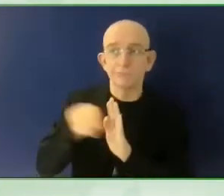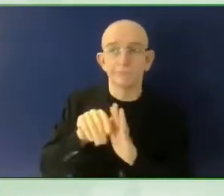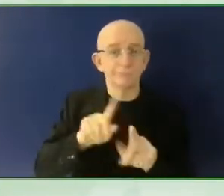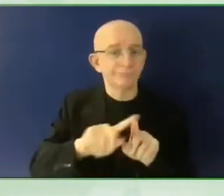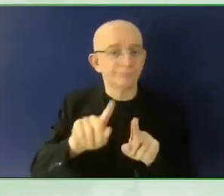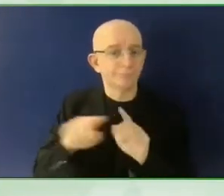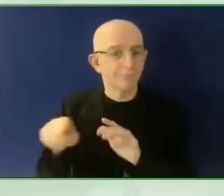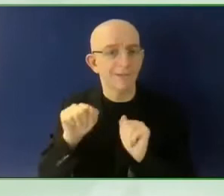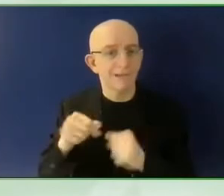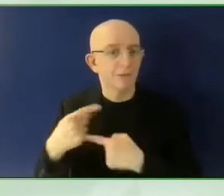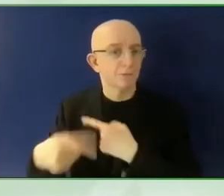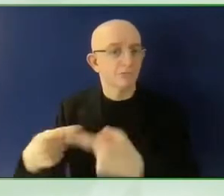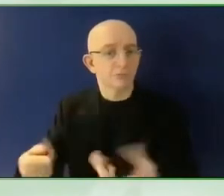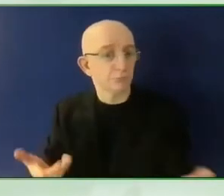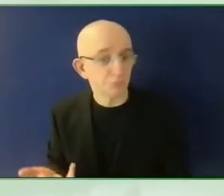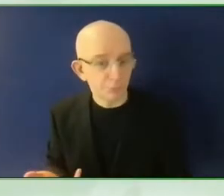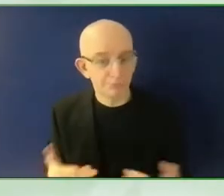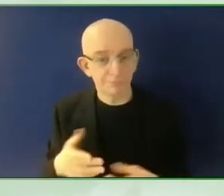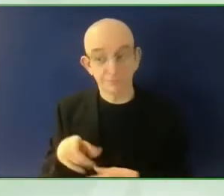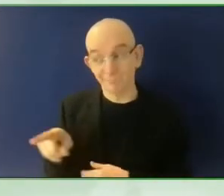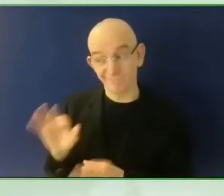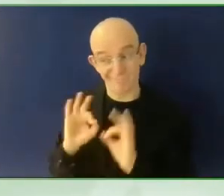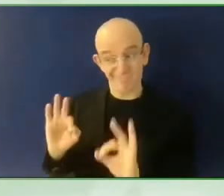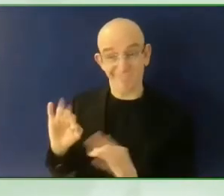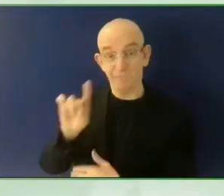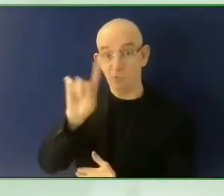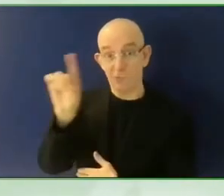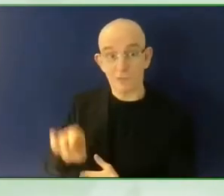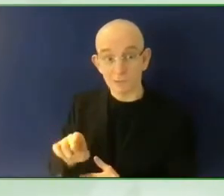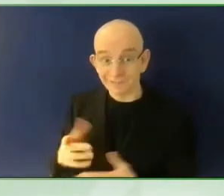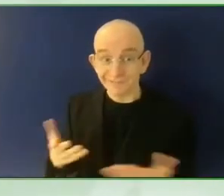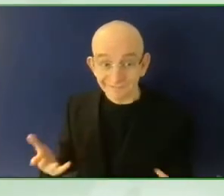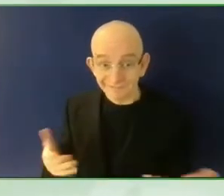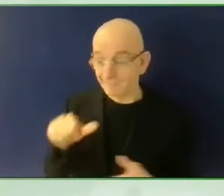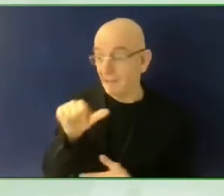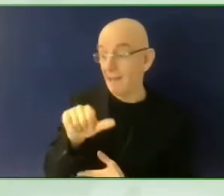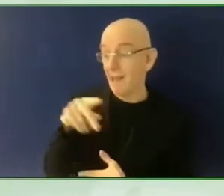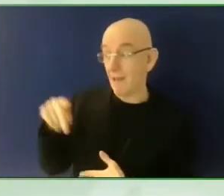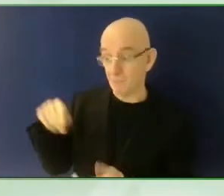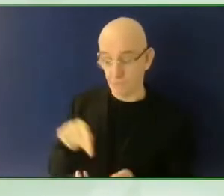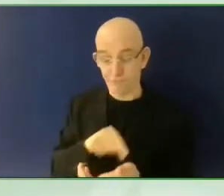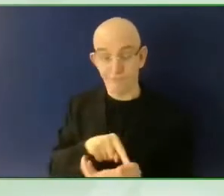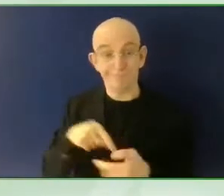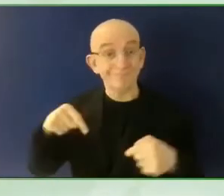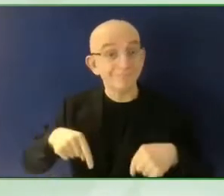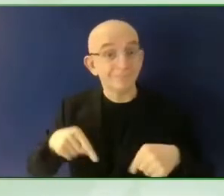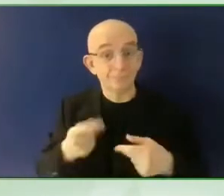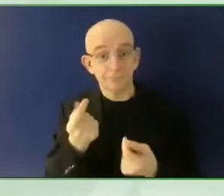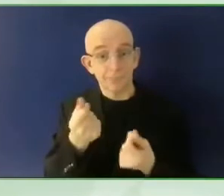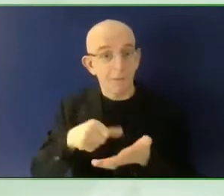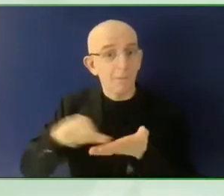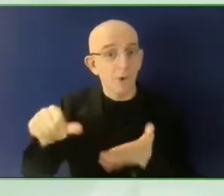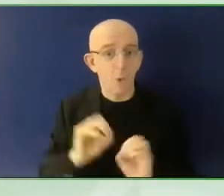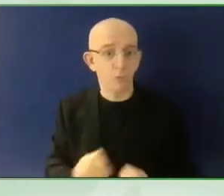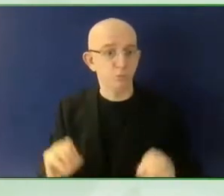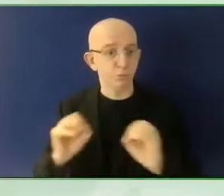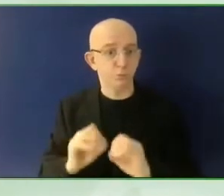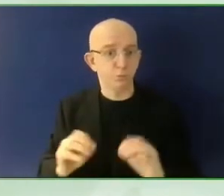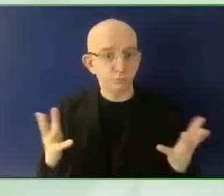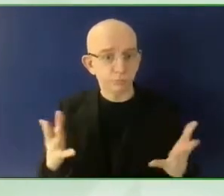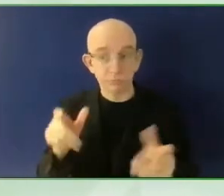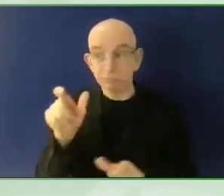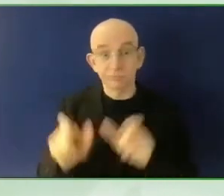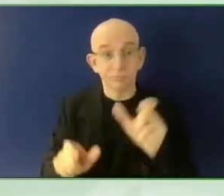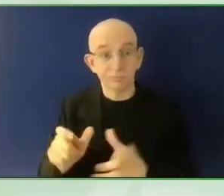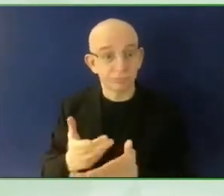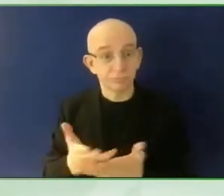volunteers. You know, one of the first accessibility barriers that I think we can all recognize is financial barriers.